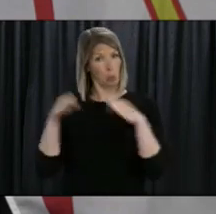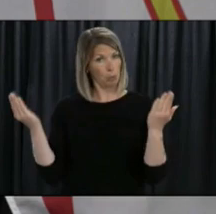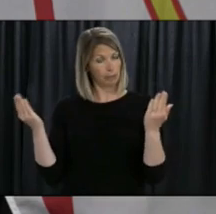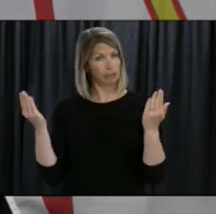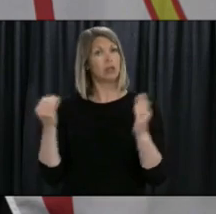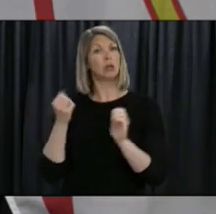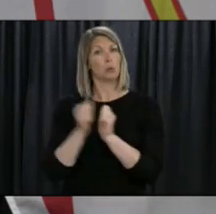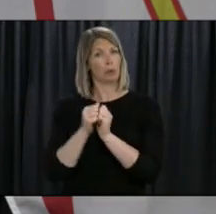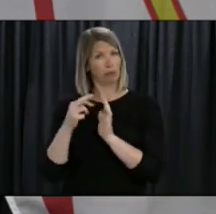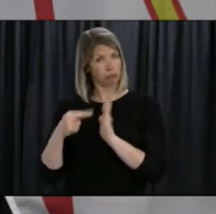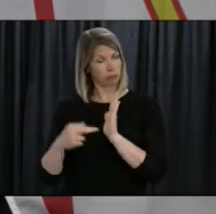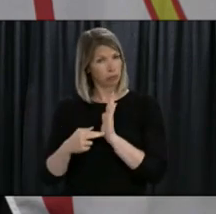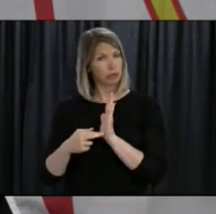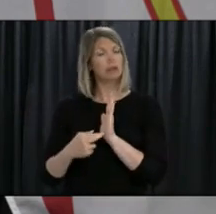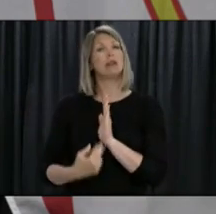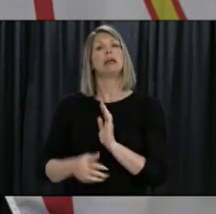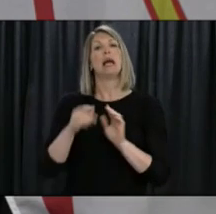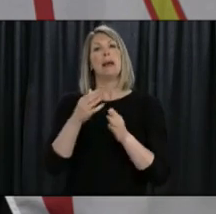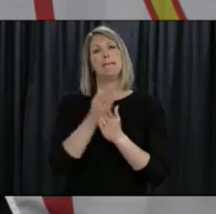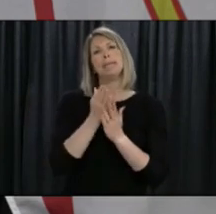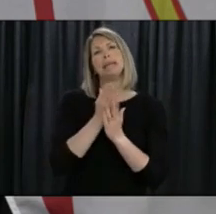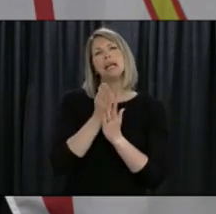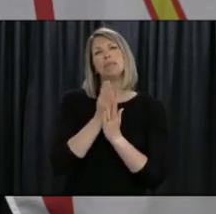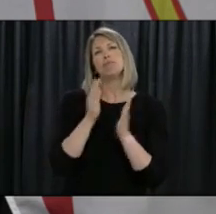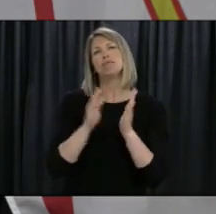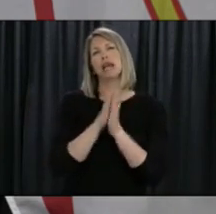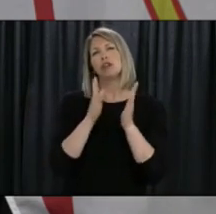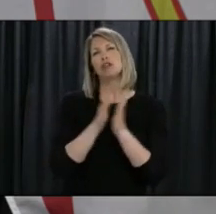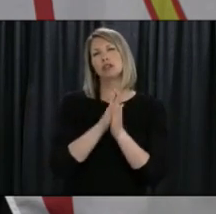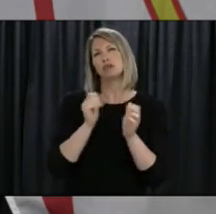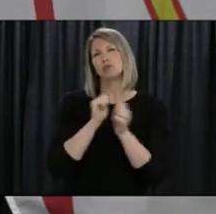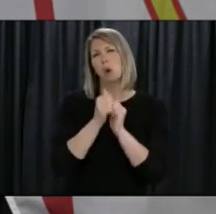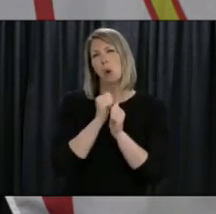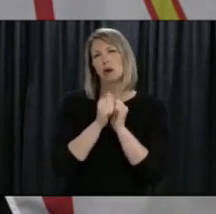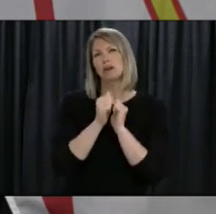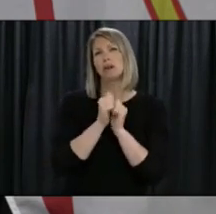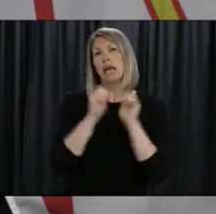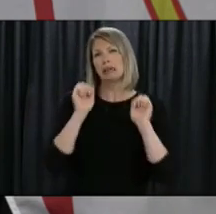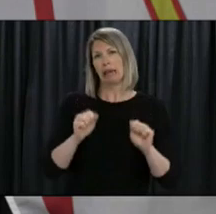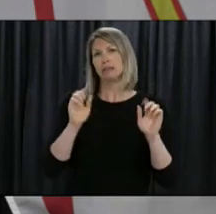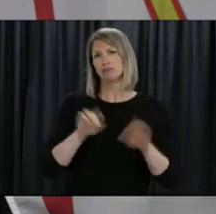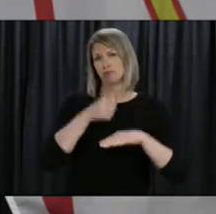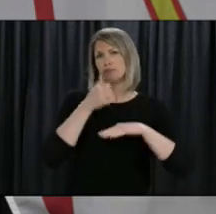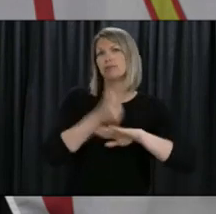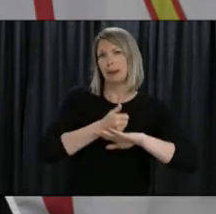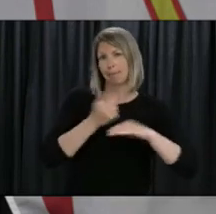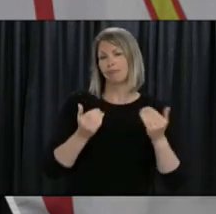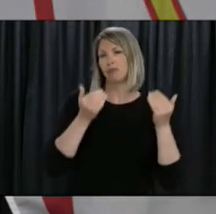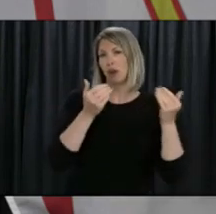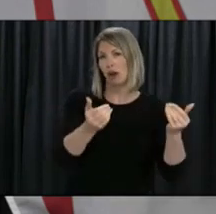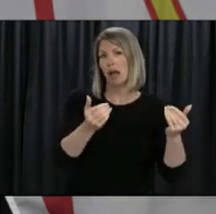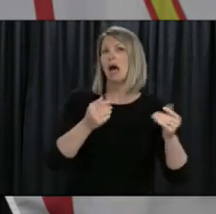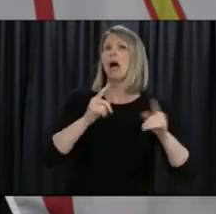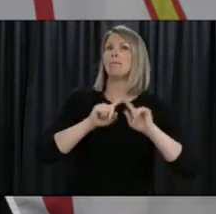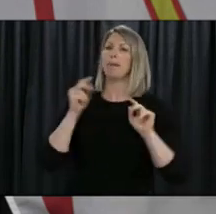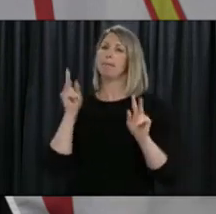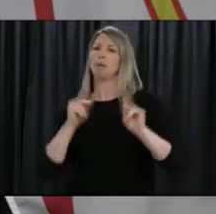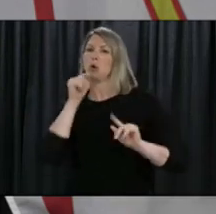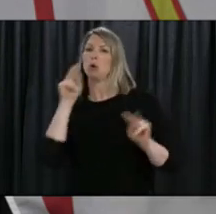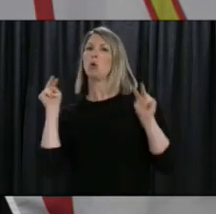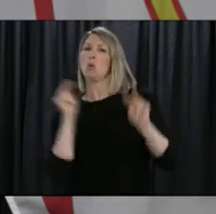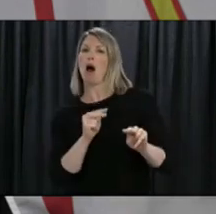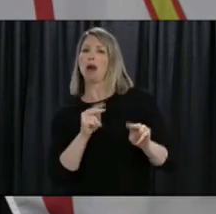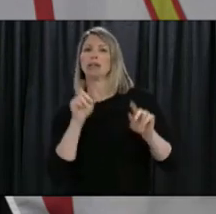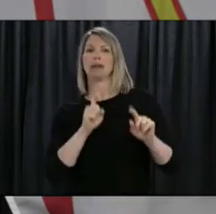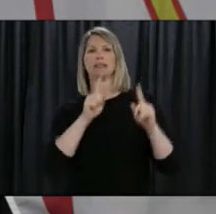recreational activities can resume, but spectators must maintain physical distancing. Outdoor pools can operate with a limited number